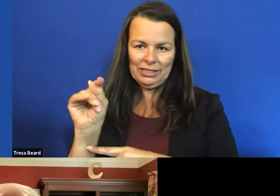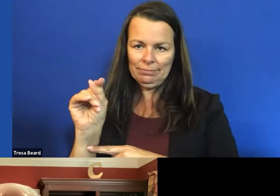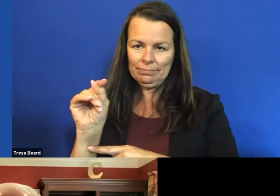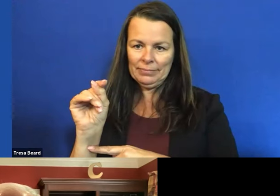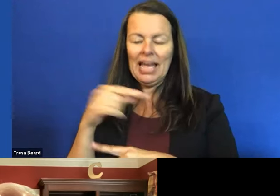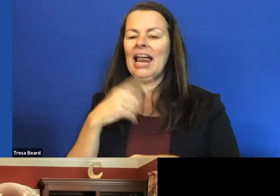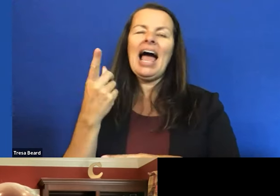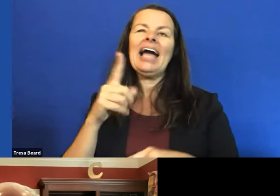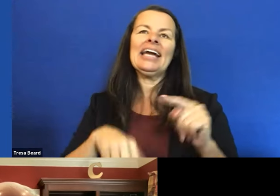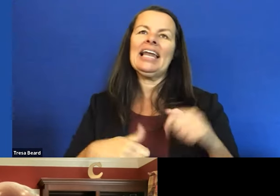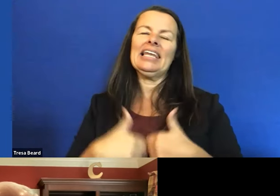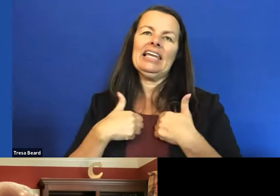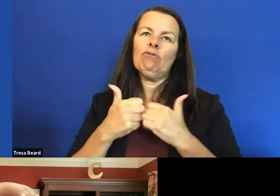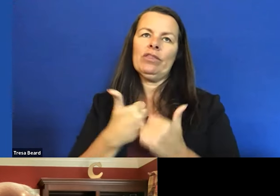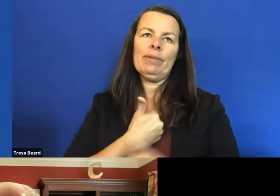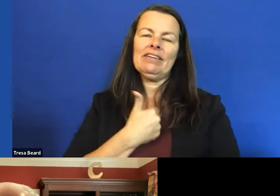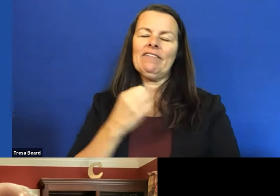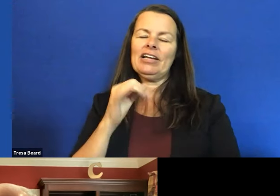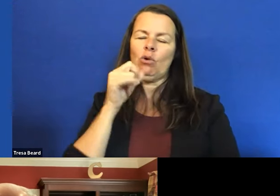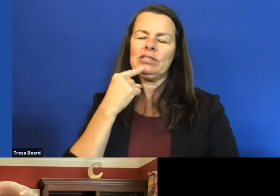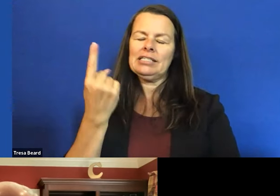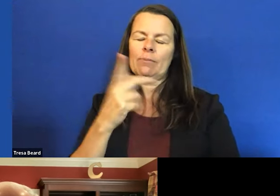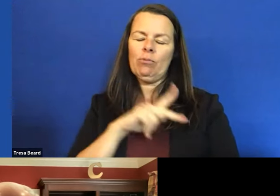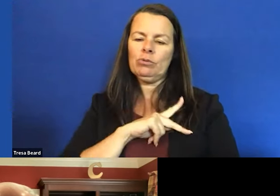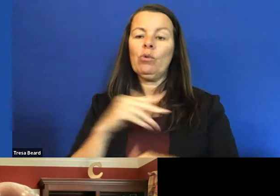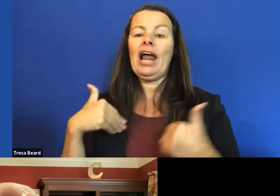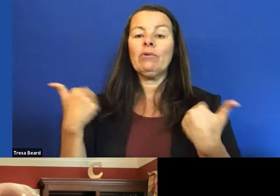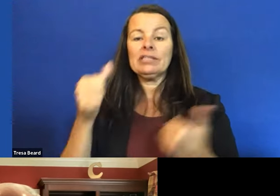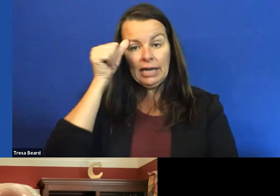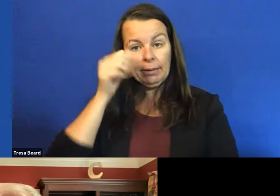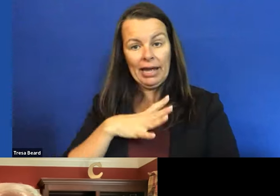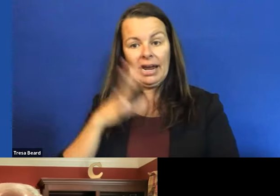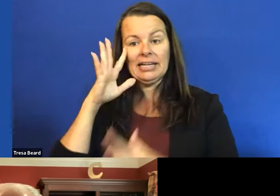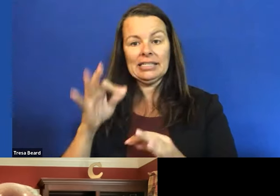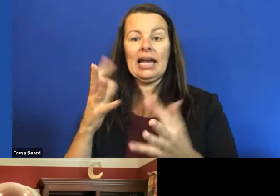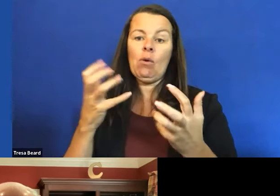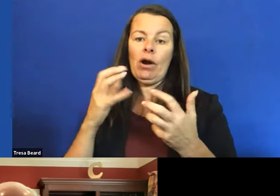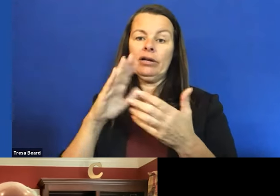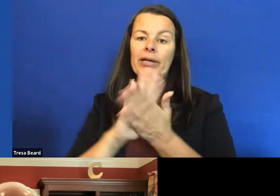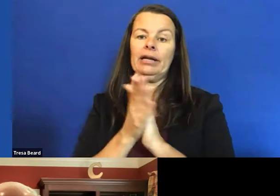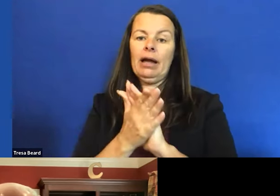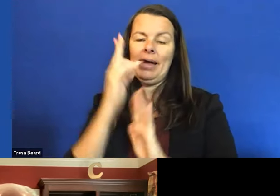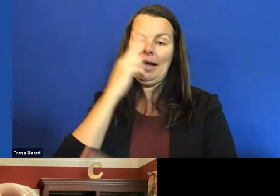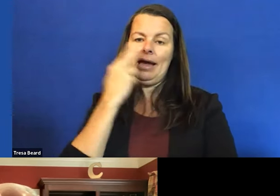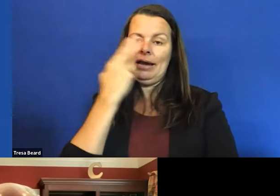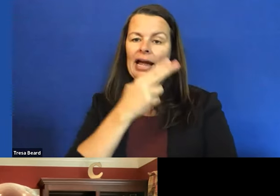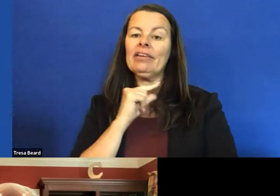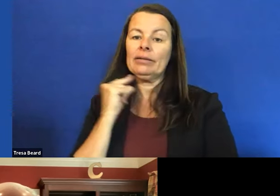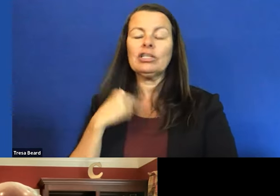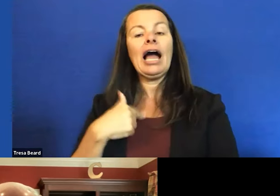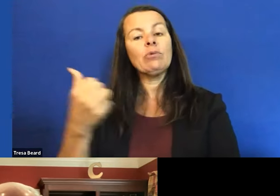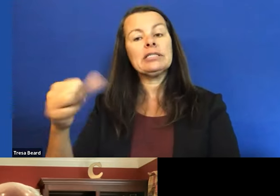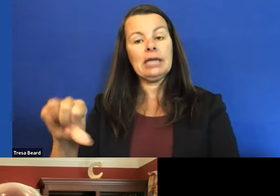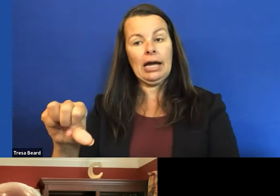couldn't live with myself if I didn't say something personal. When I was a young man, I decided I wanted to become a Catholic priest. Uh, I was denied entry